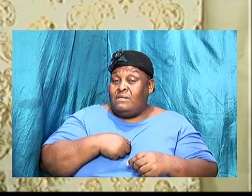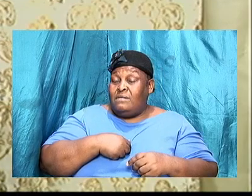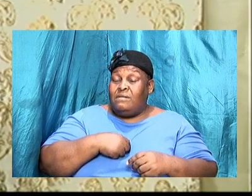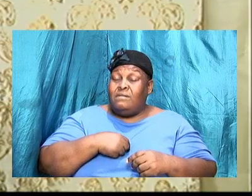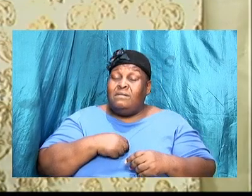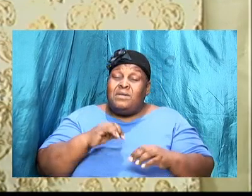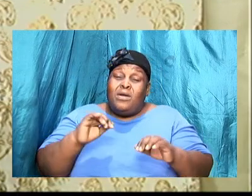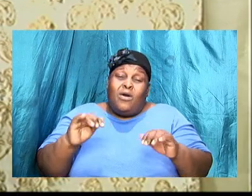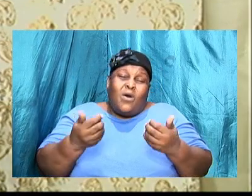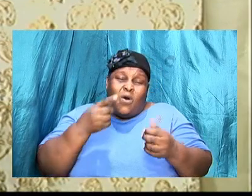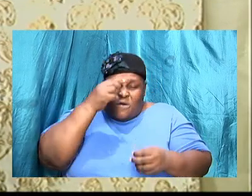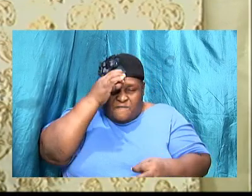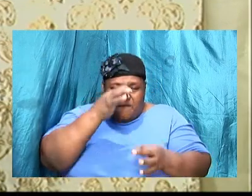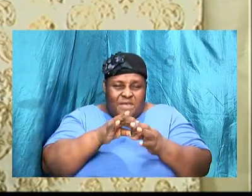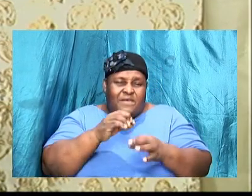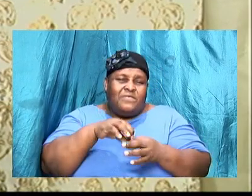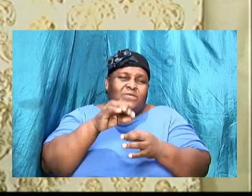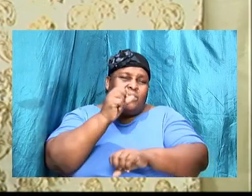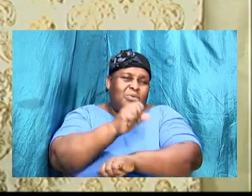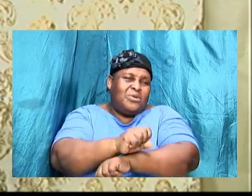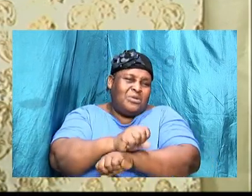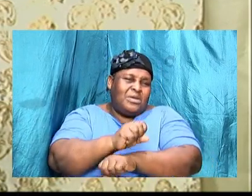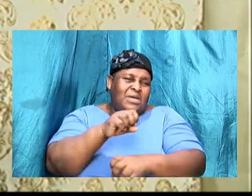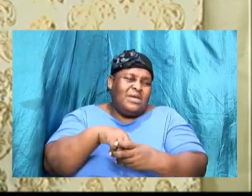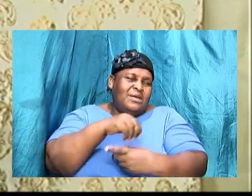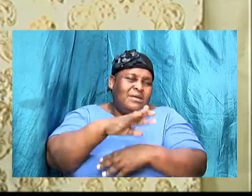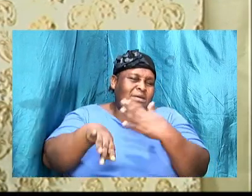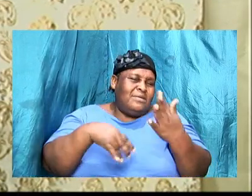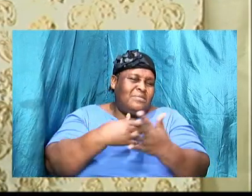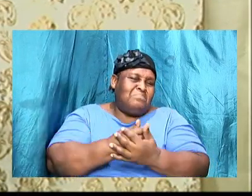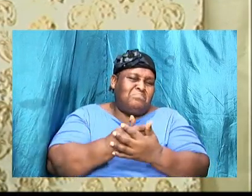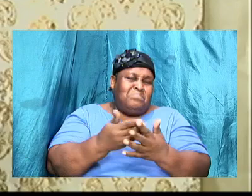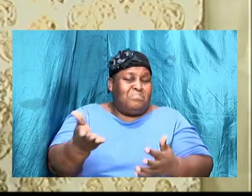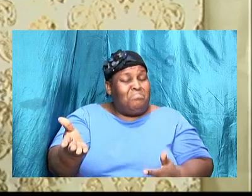how does faith work in all of this